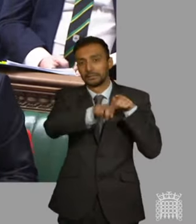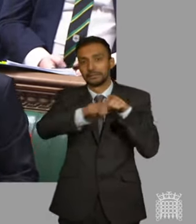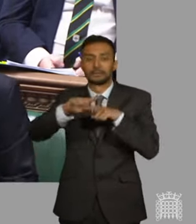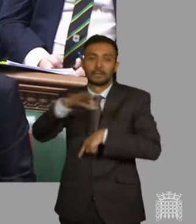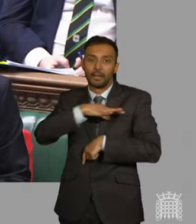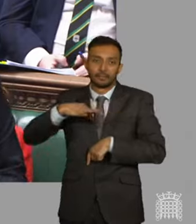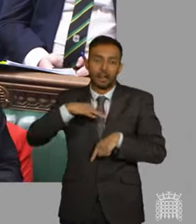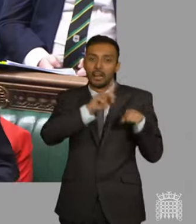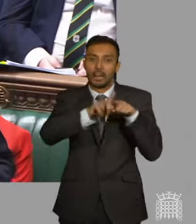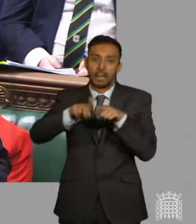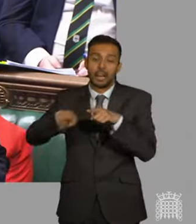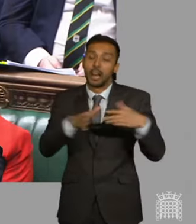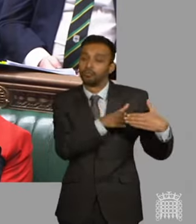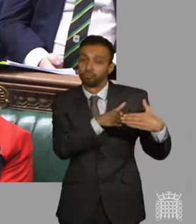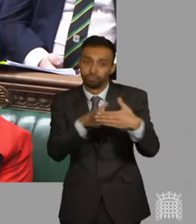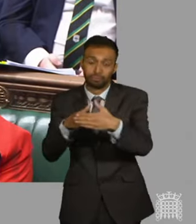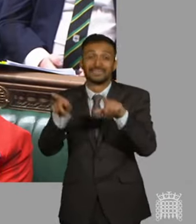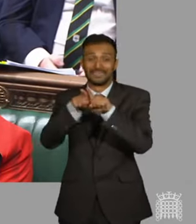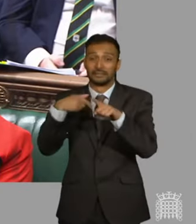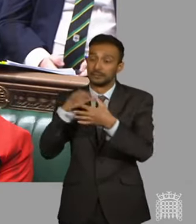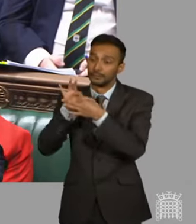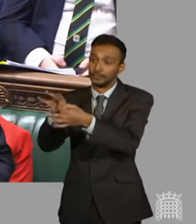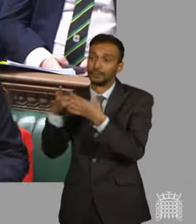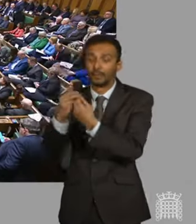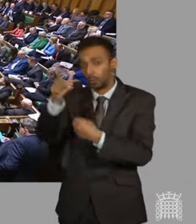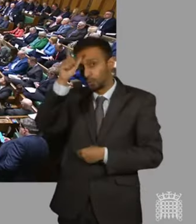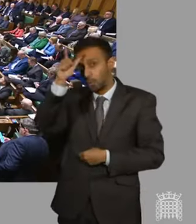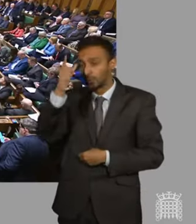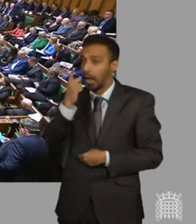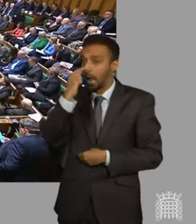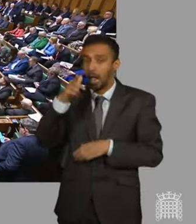can to support the vulnerable people who are being impacted by what's happening on the ground.